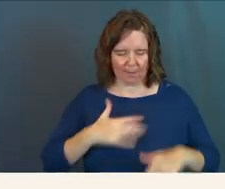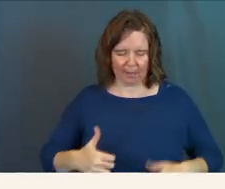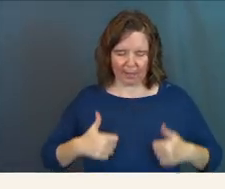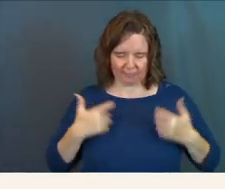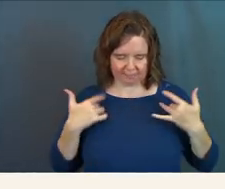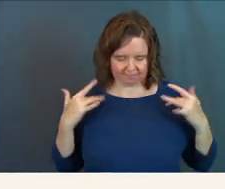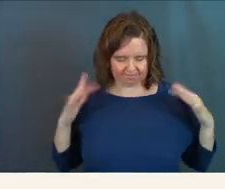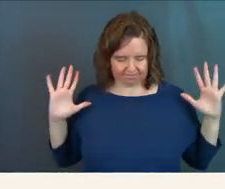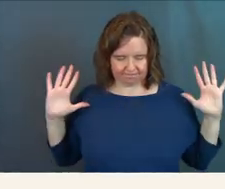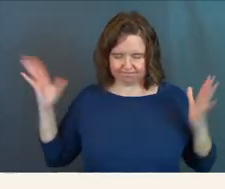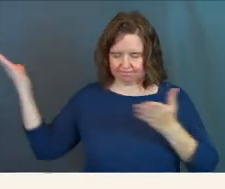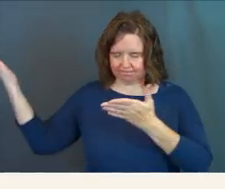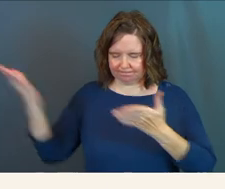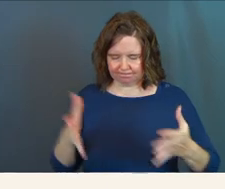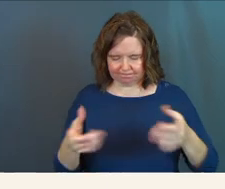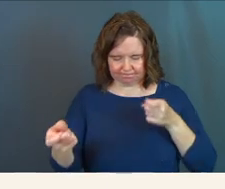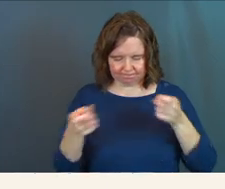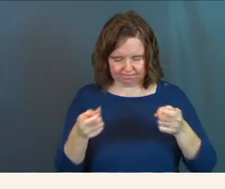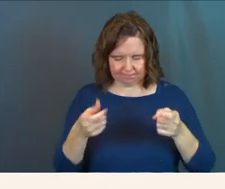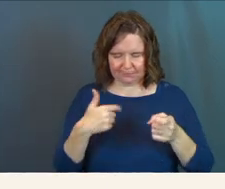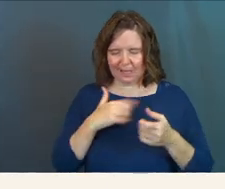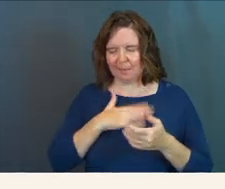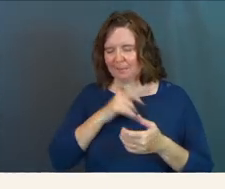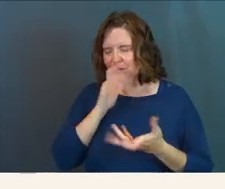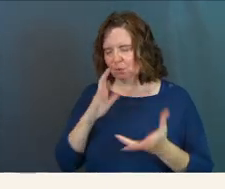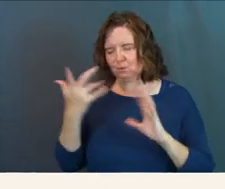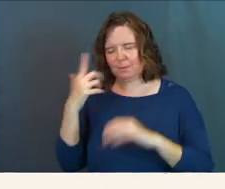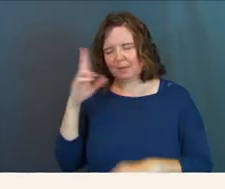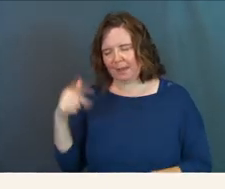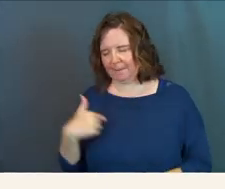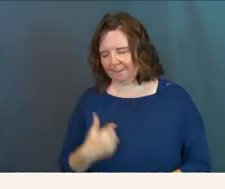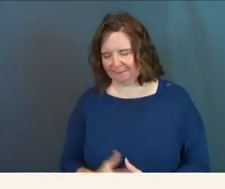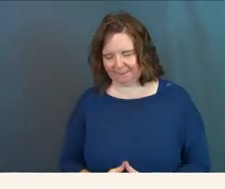my life and please don't screw me up.